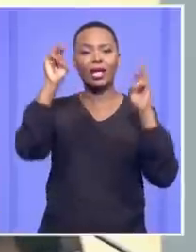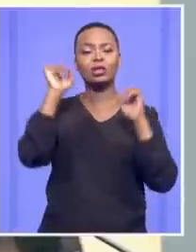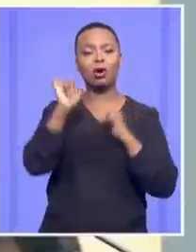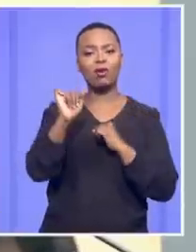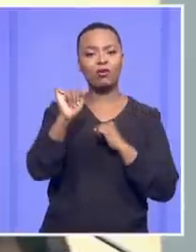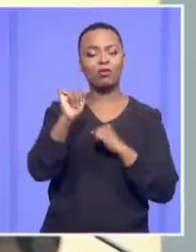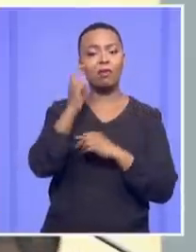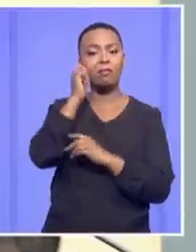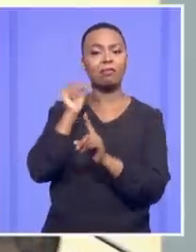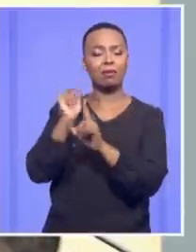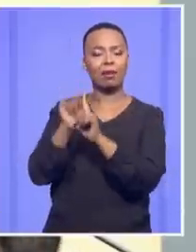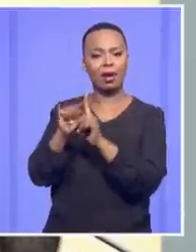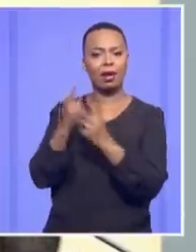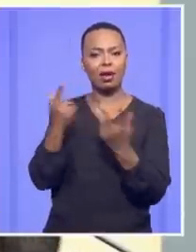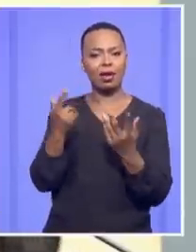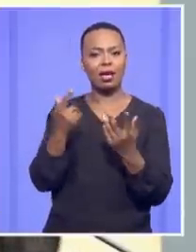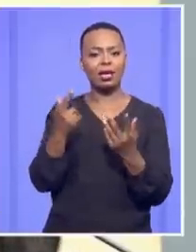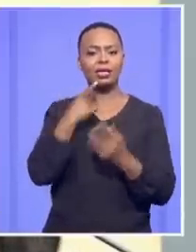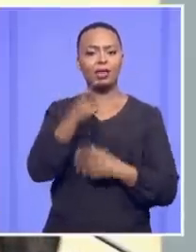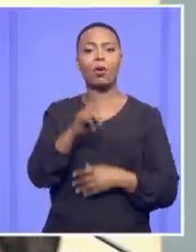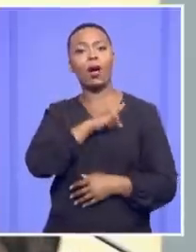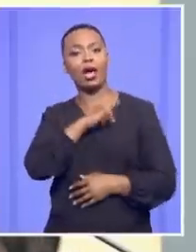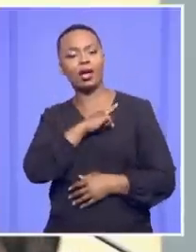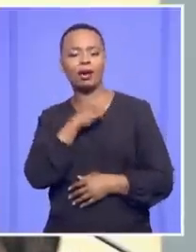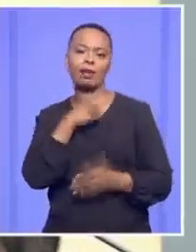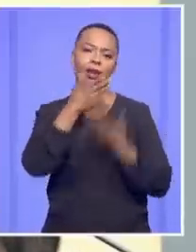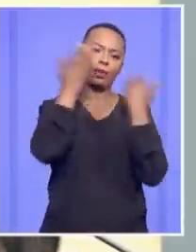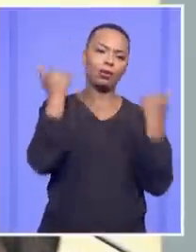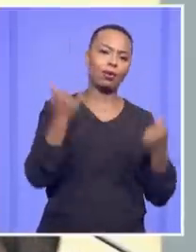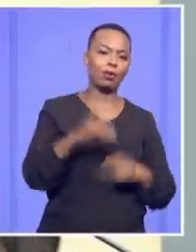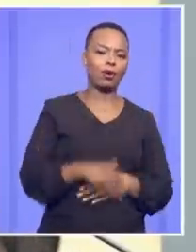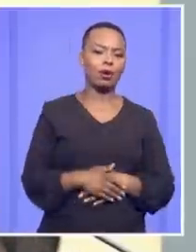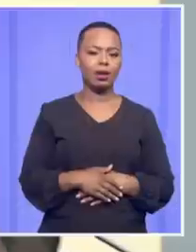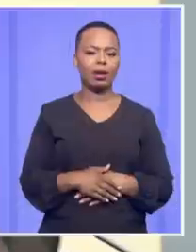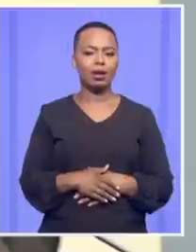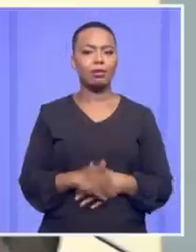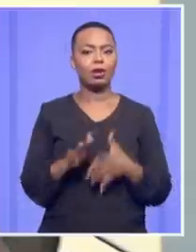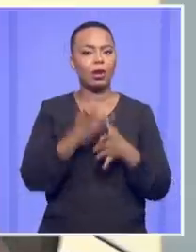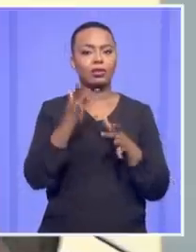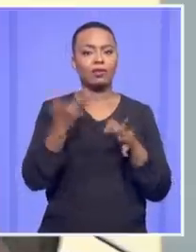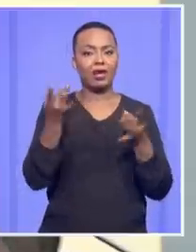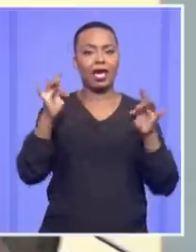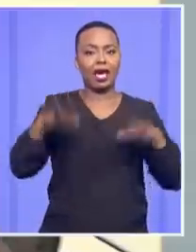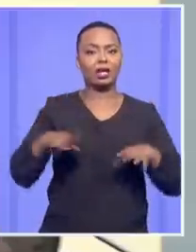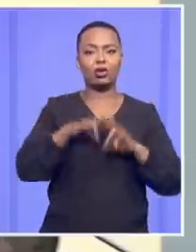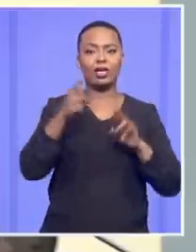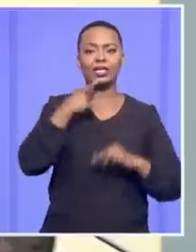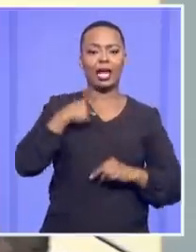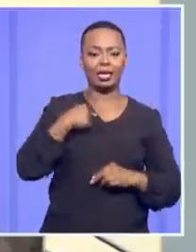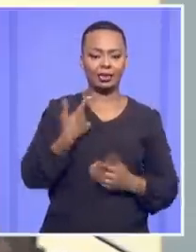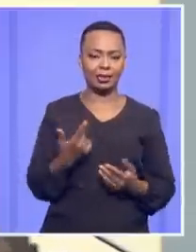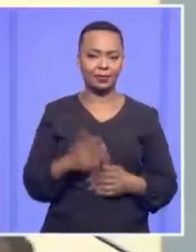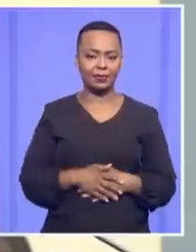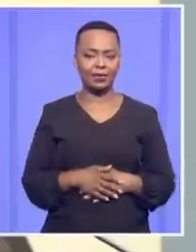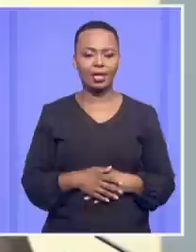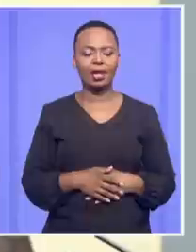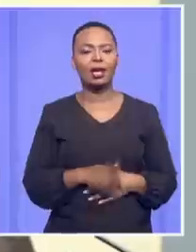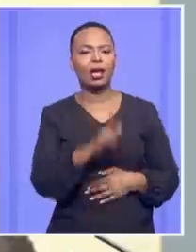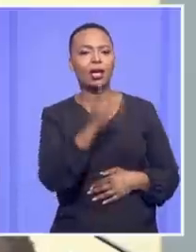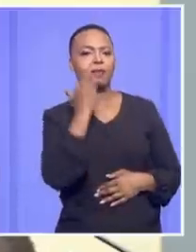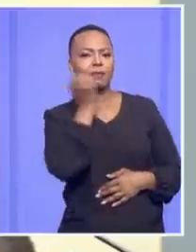distinguishable. Why? Well, I don't know. Because the heads don't tell us. Sorry, Mr. Butlander, can I ask you,